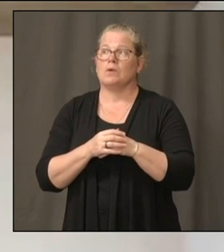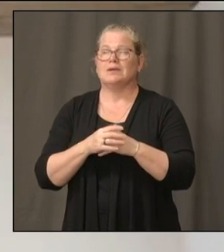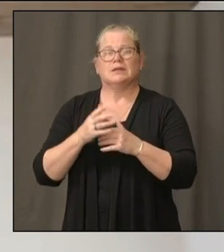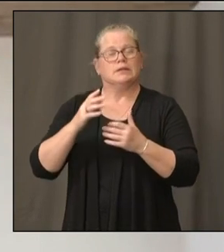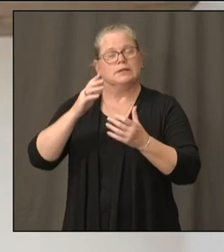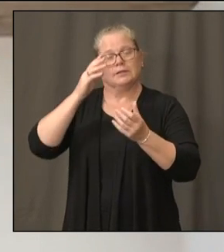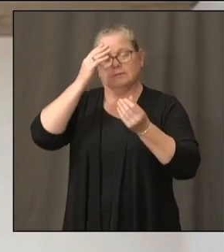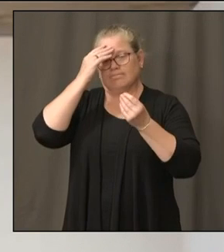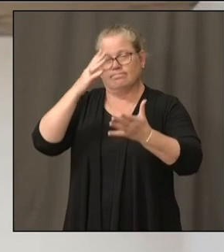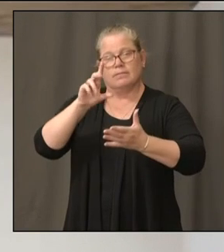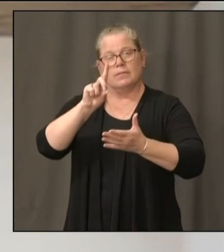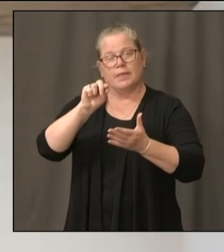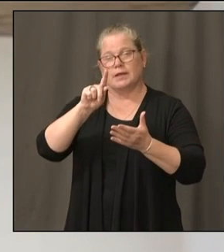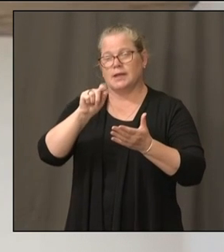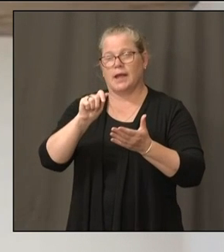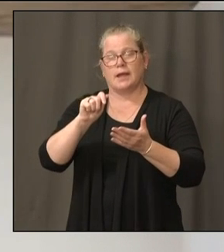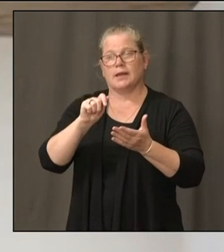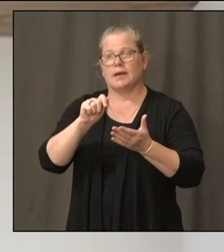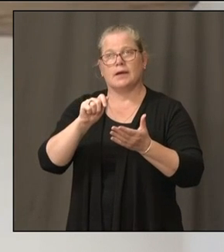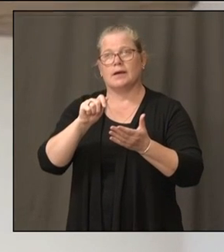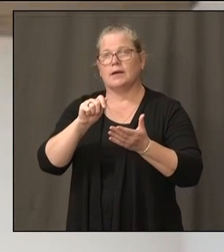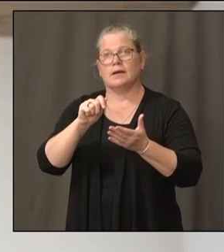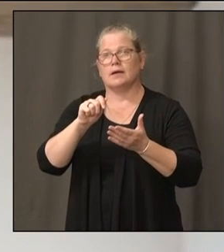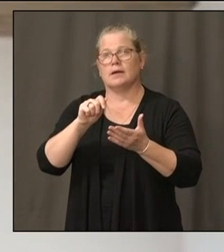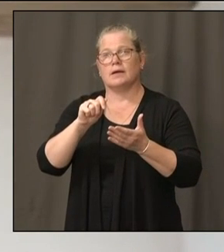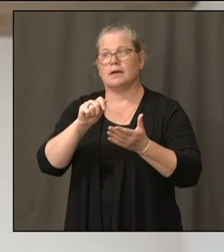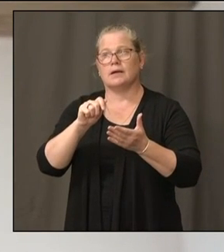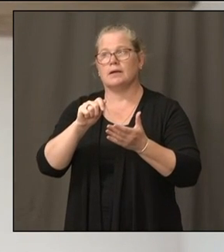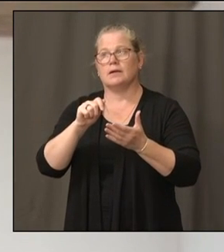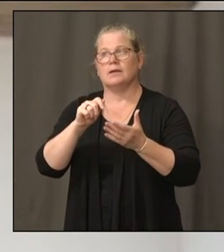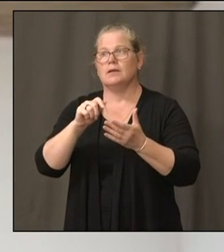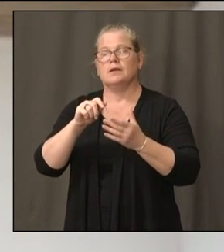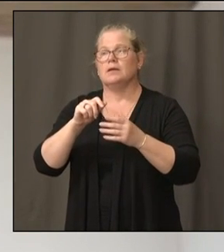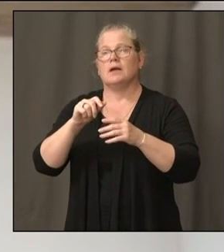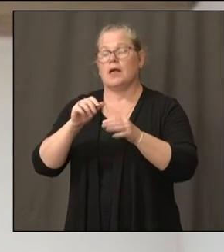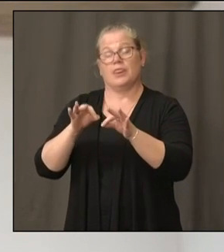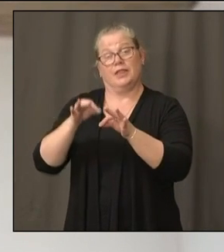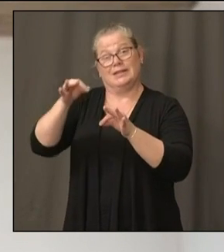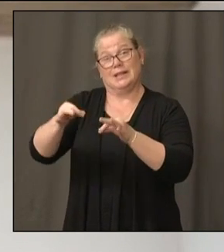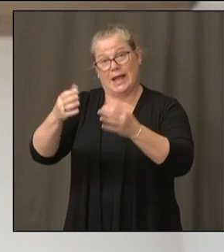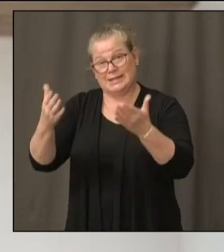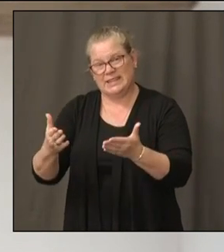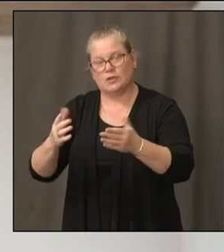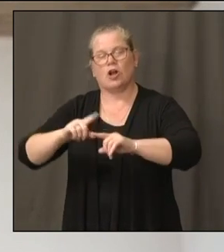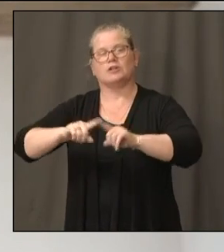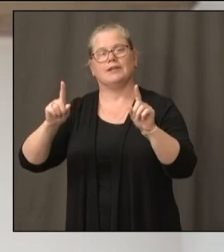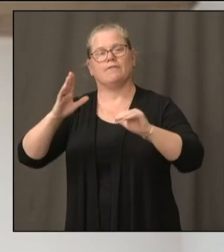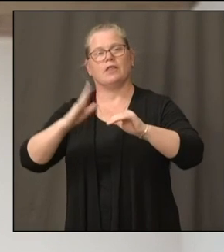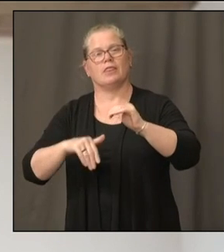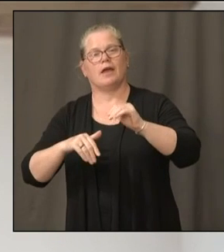seeing the same kind of delays that are being seen in other parts of the country yet with Quest.